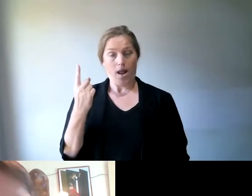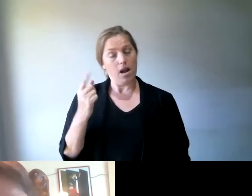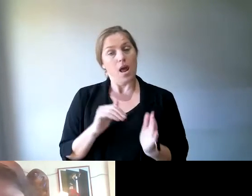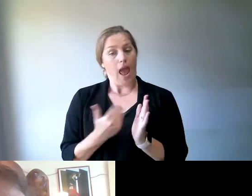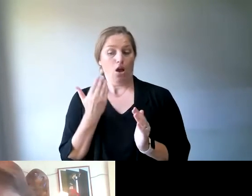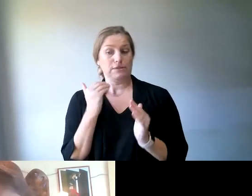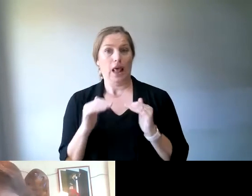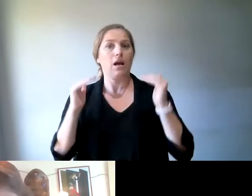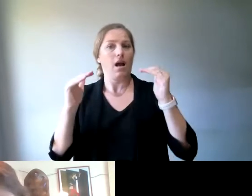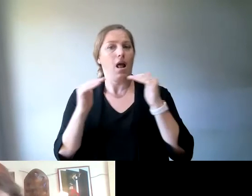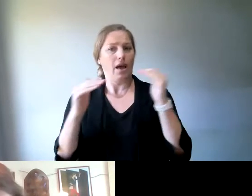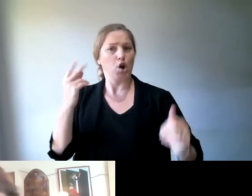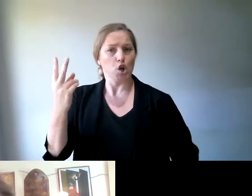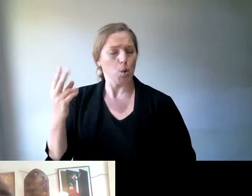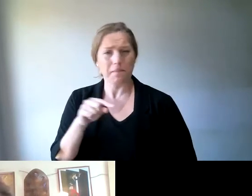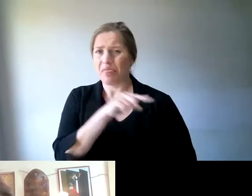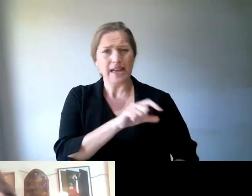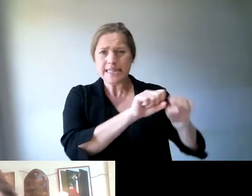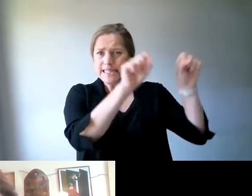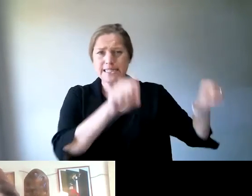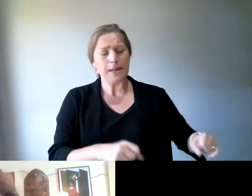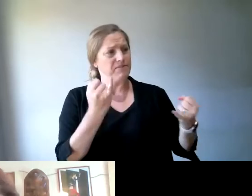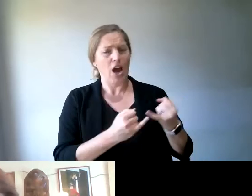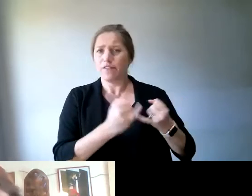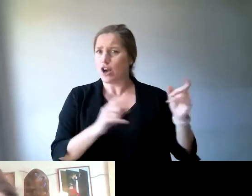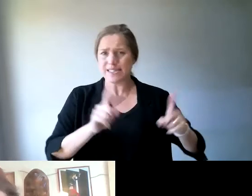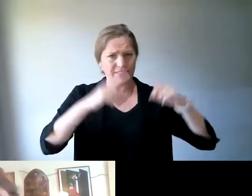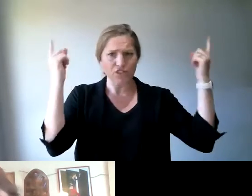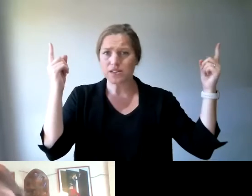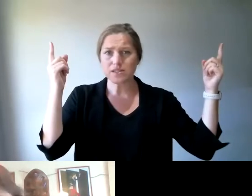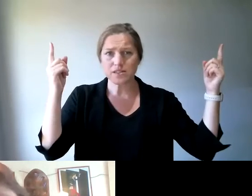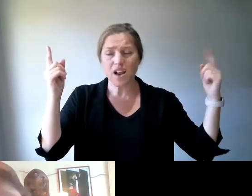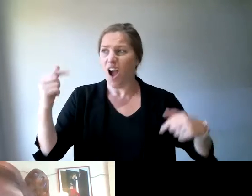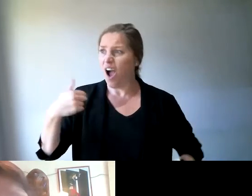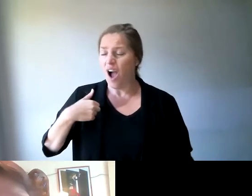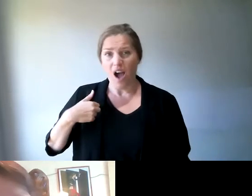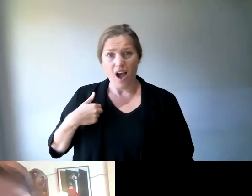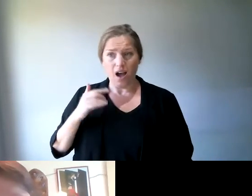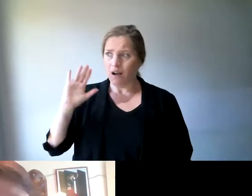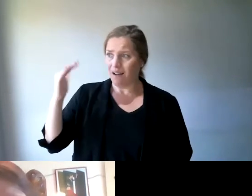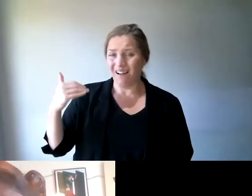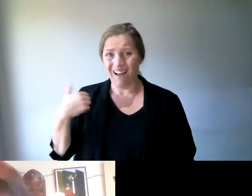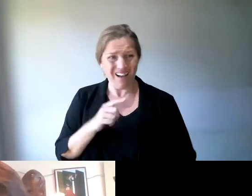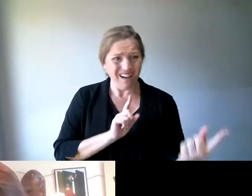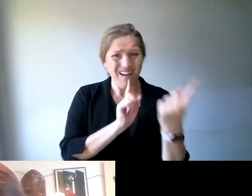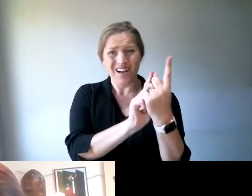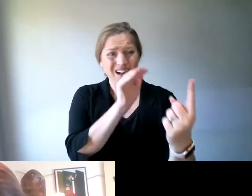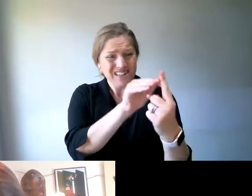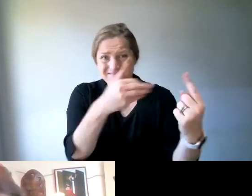completely different. You know, like I actually had to go to one of the organisations and say, listen, I don't know what I'm doing here.